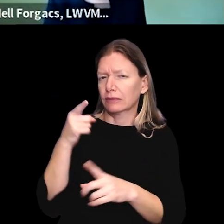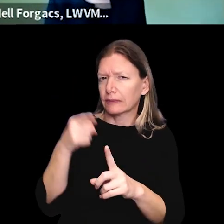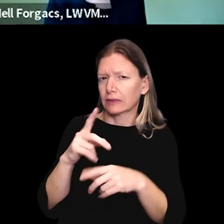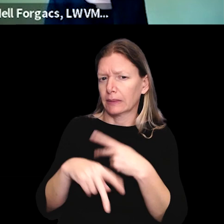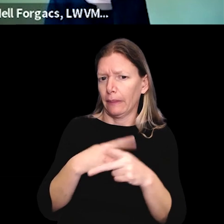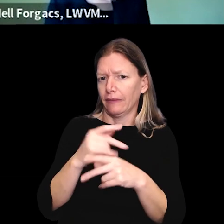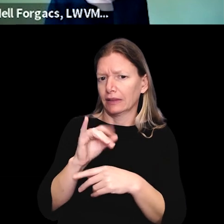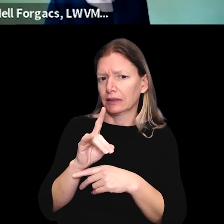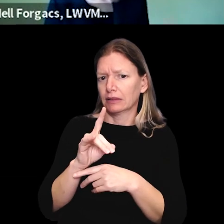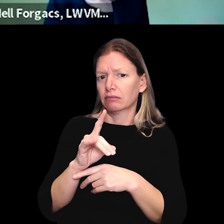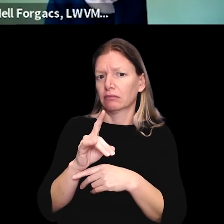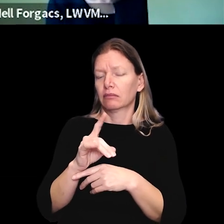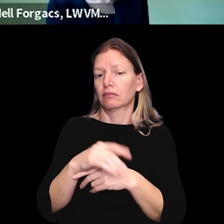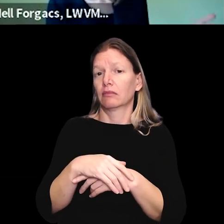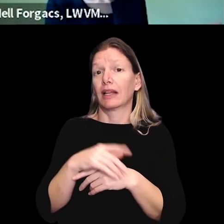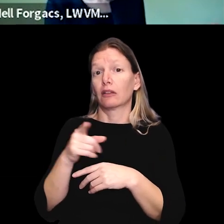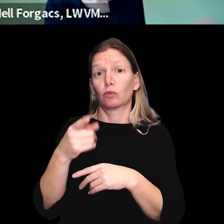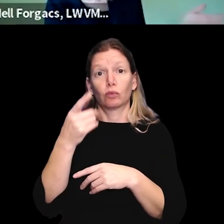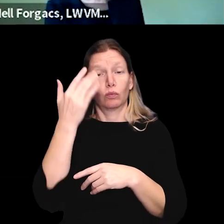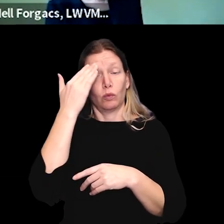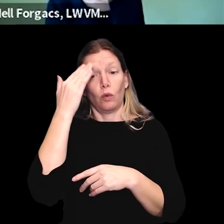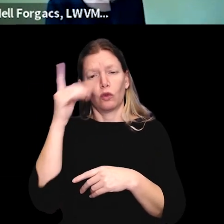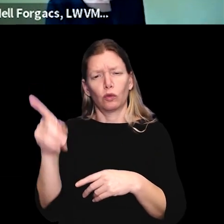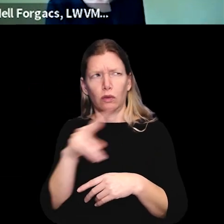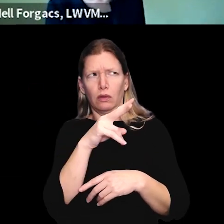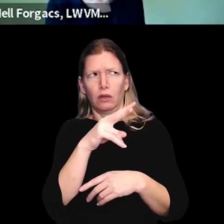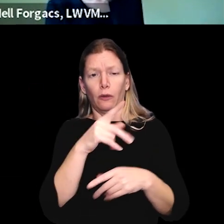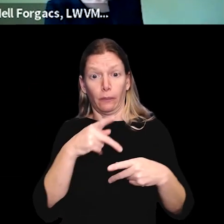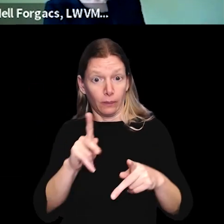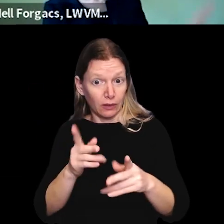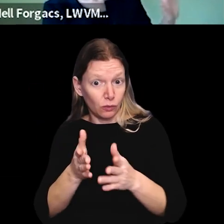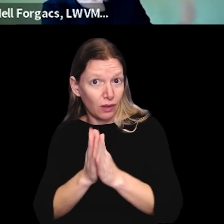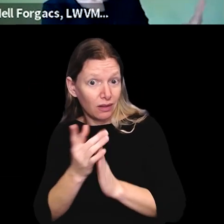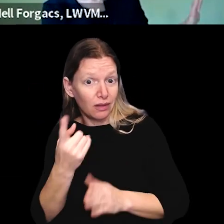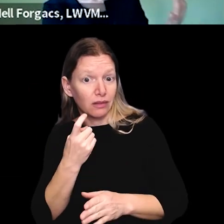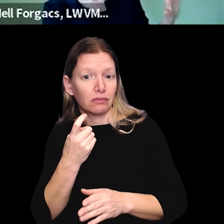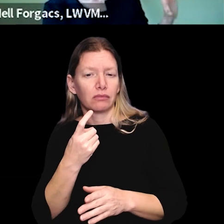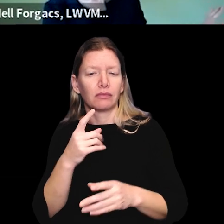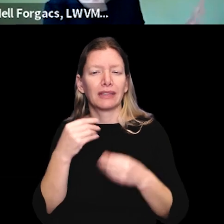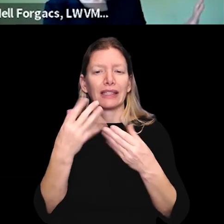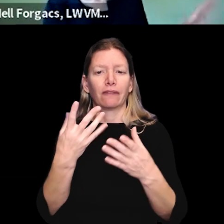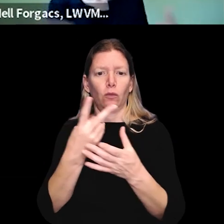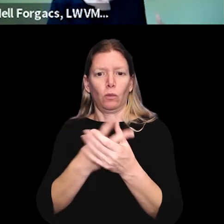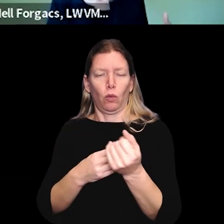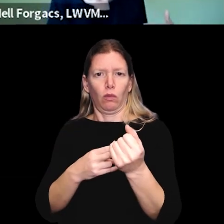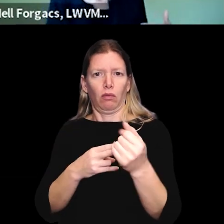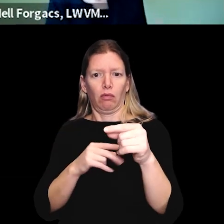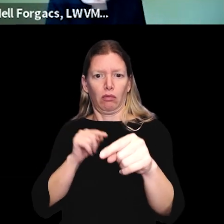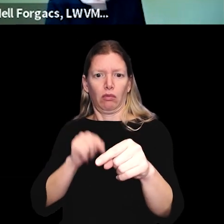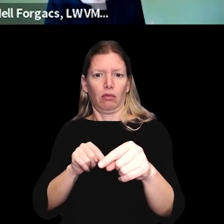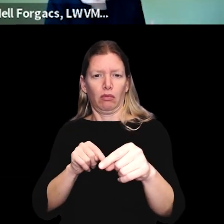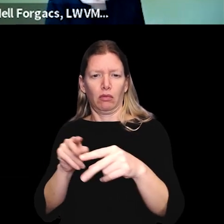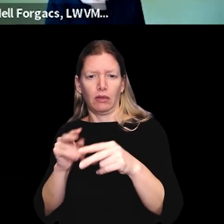you know, whether there it's a situation in which they are permitted to ask, and it provides both parties